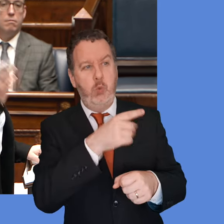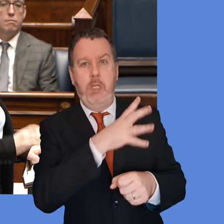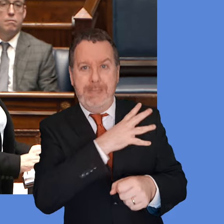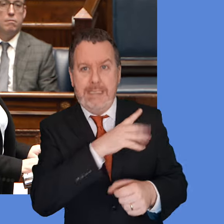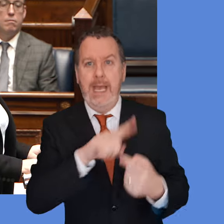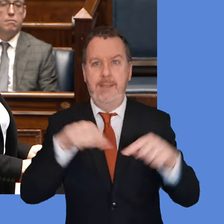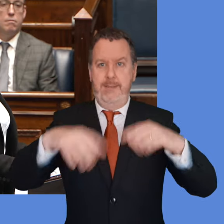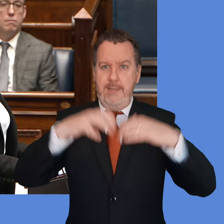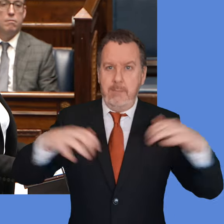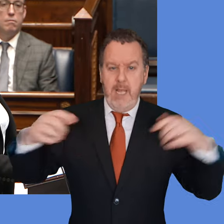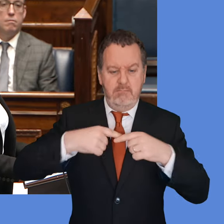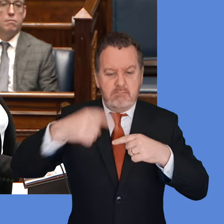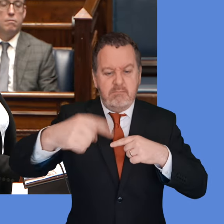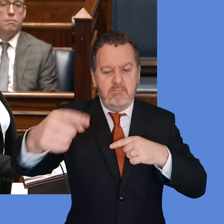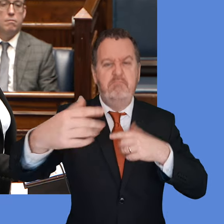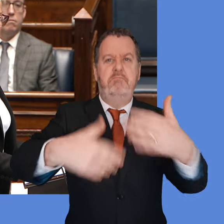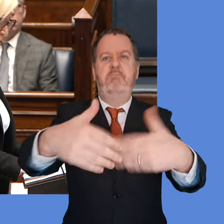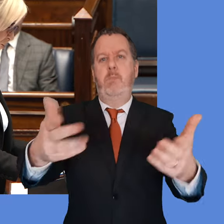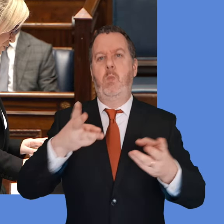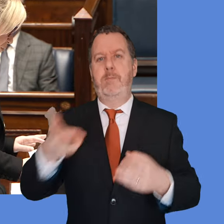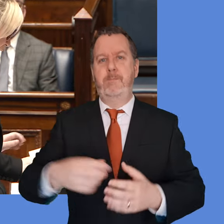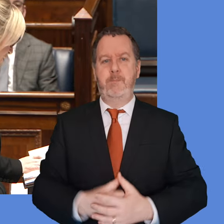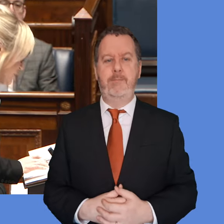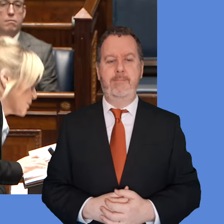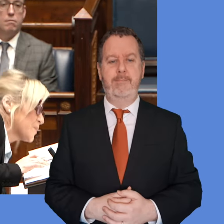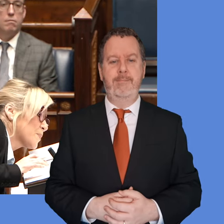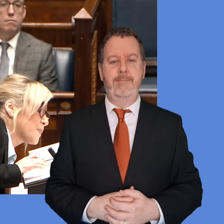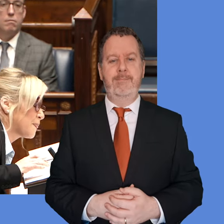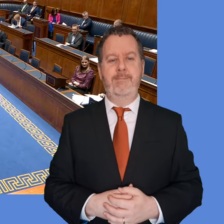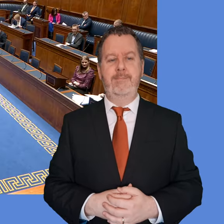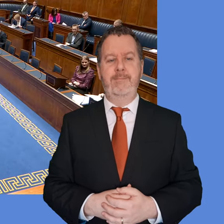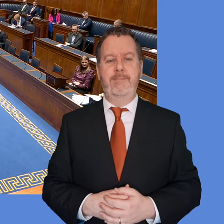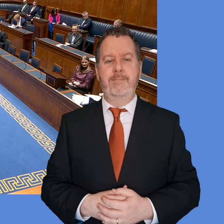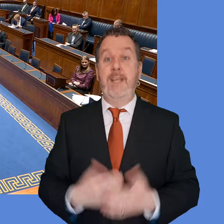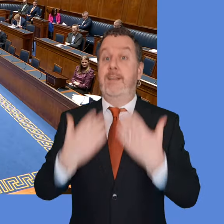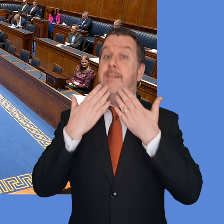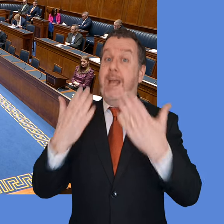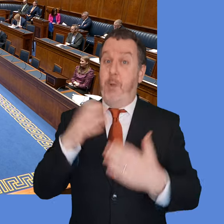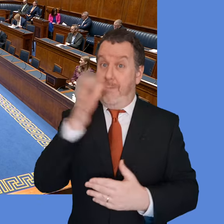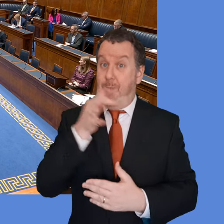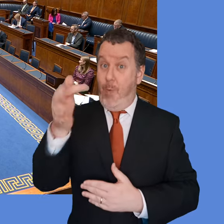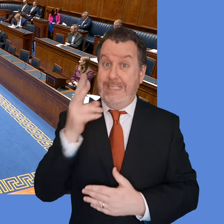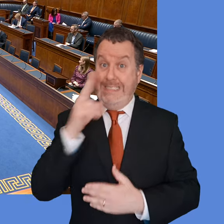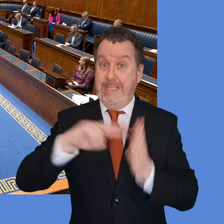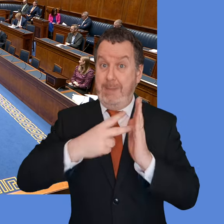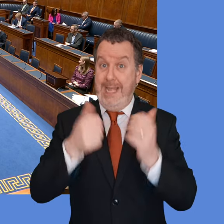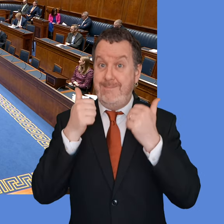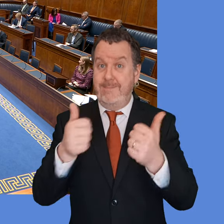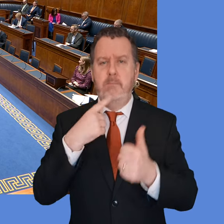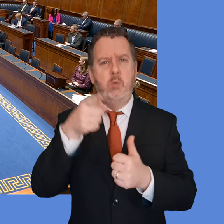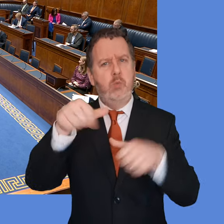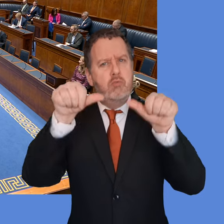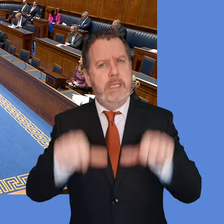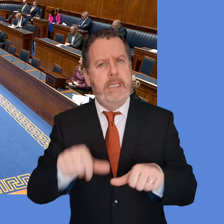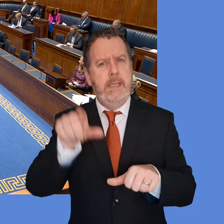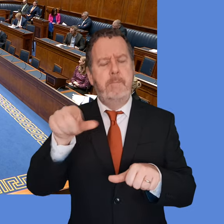probably the committee and this House, no doubt, a few further occasions. Thank you. I look forward to seeing those plans at the